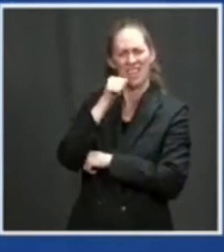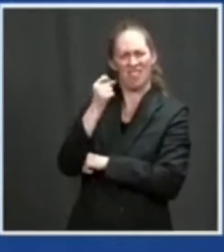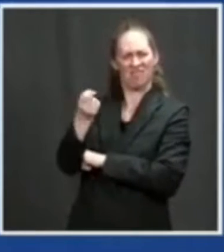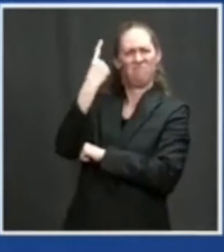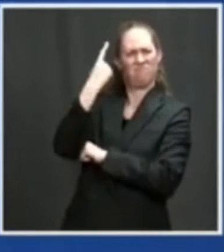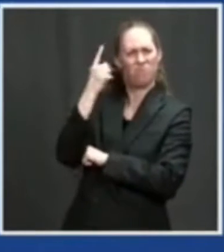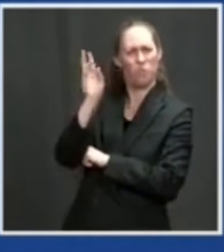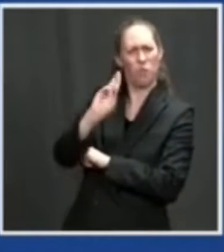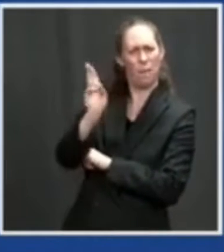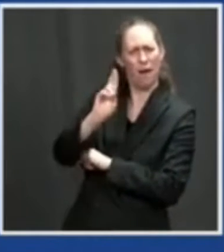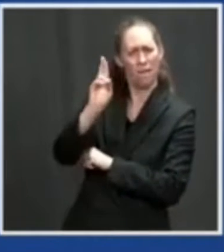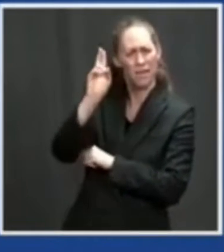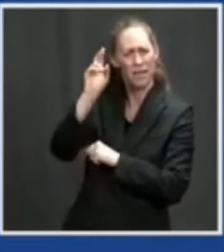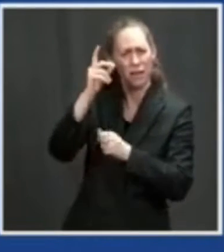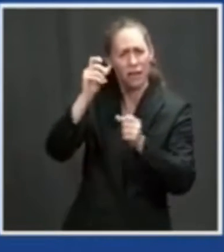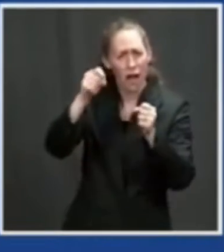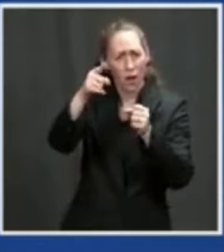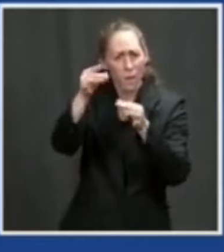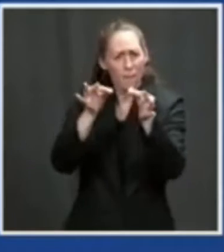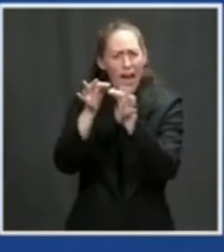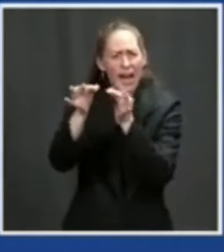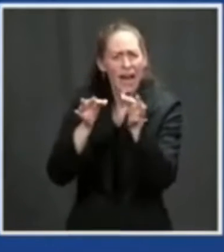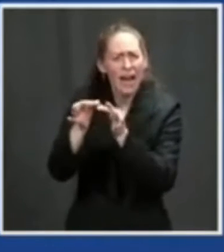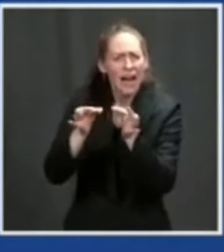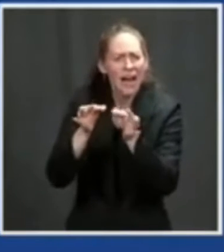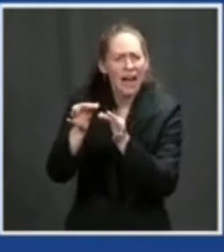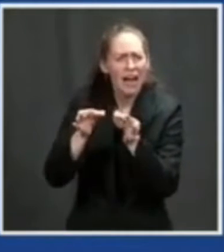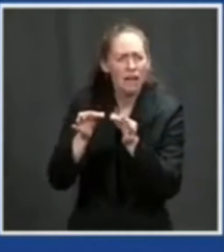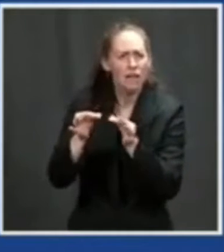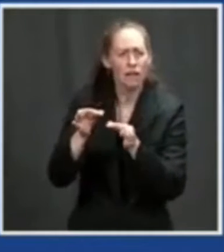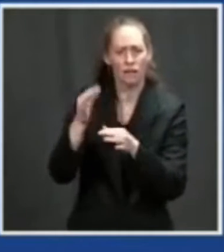for telling the truth about the election? Look,